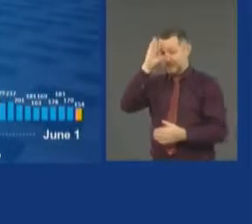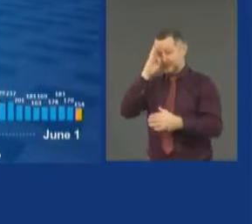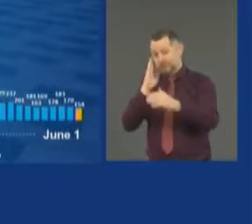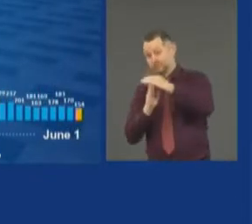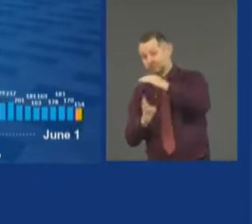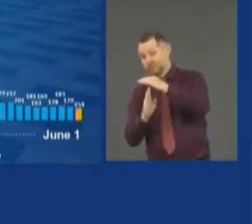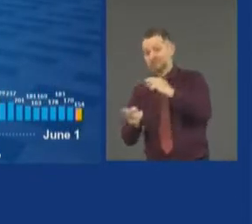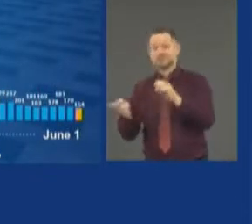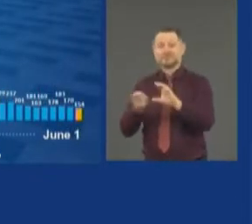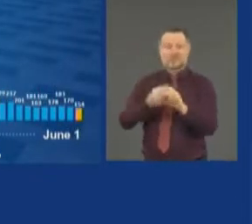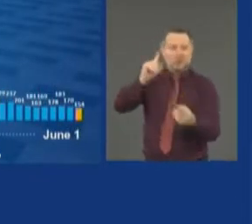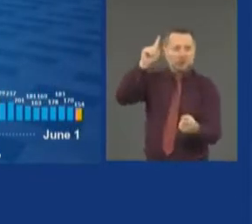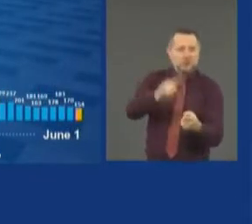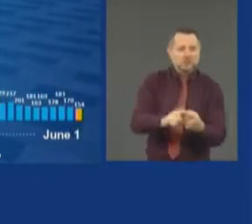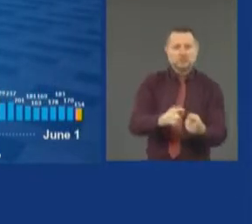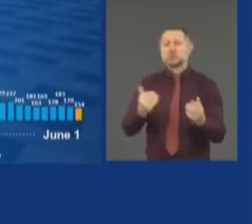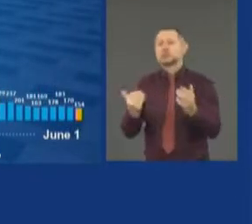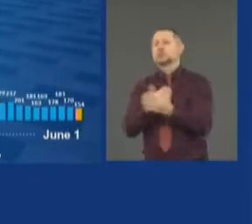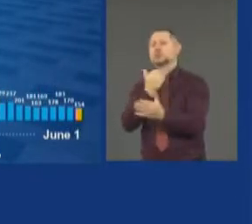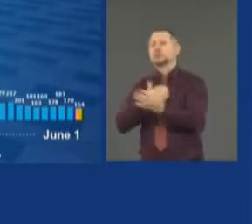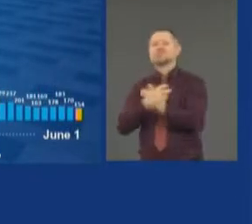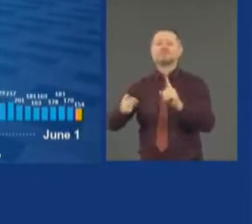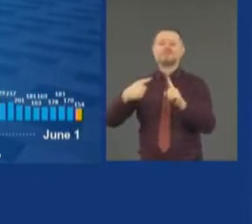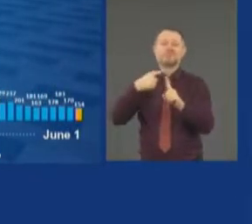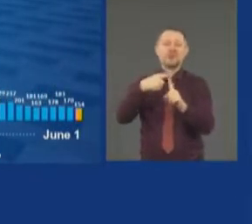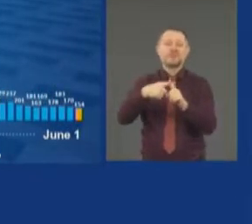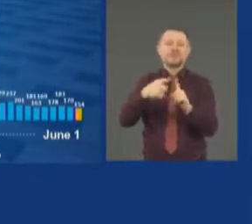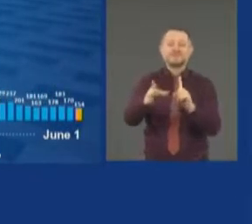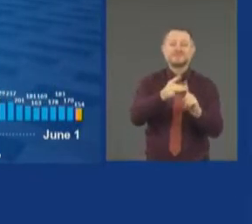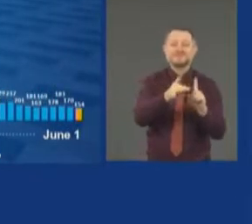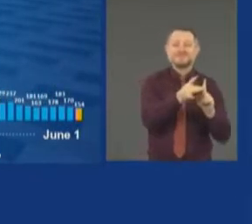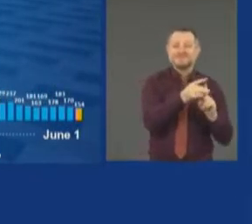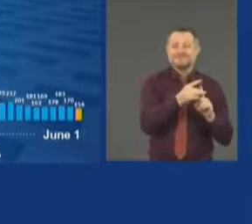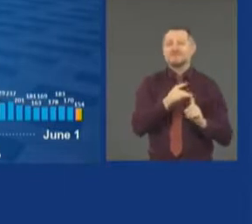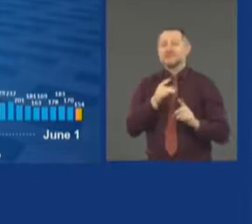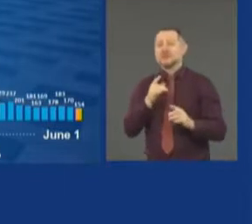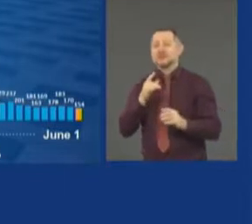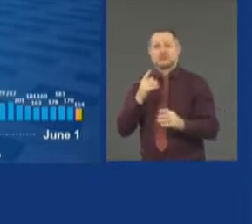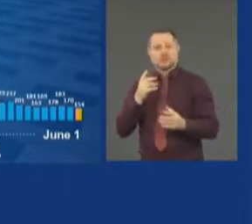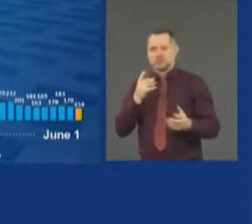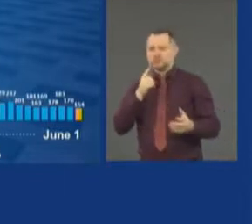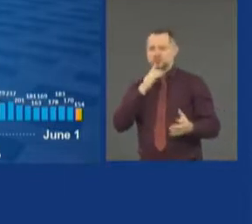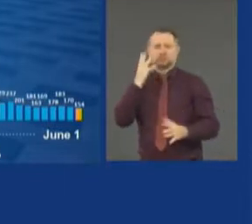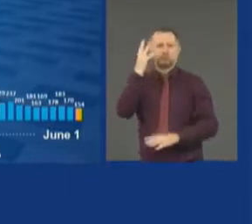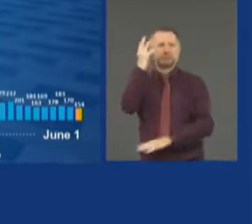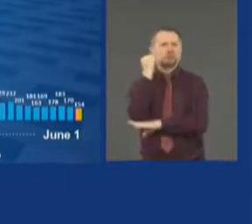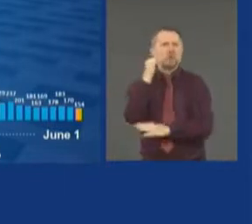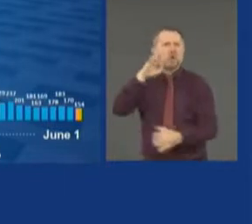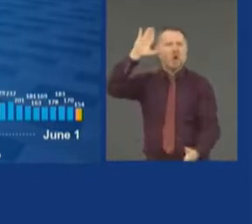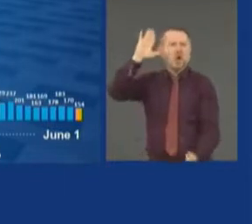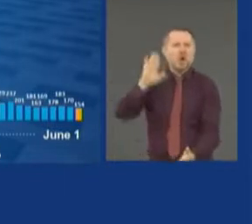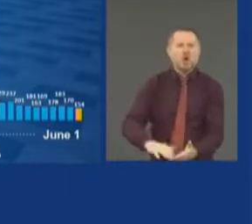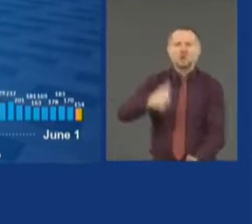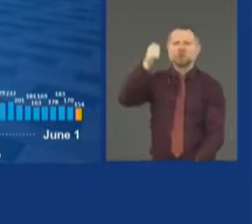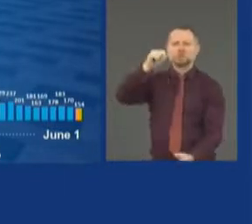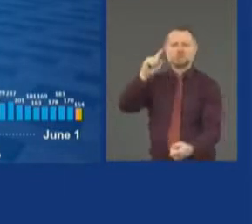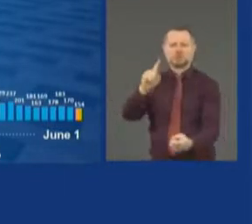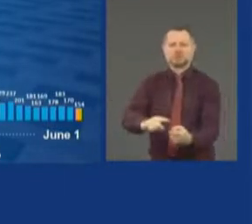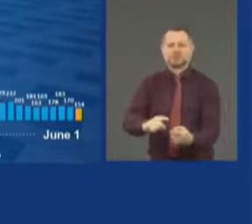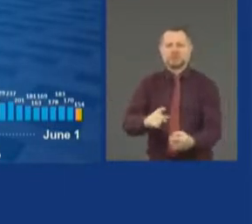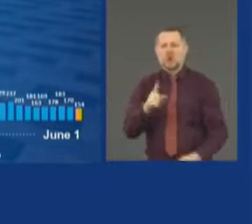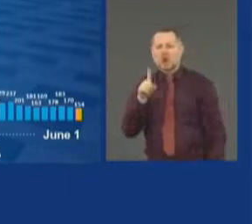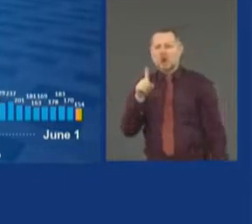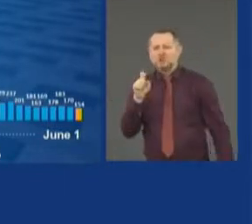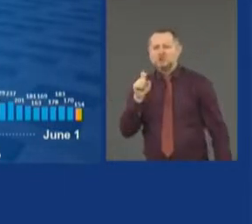new COVID cases walking in the door is at an all-time low, 154.